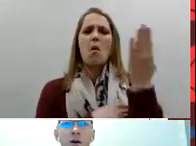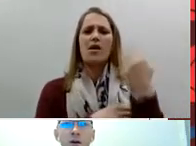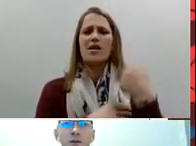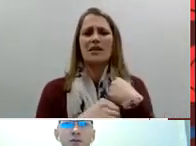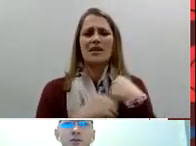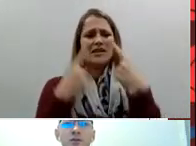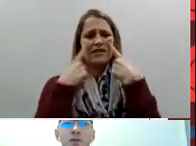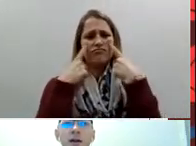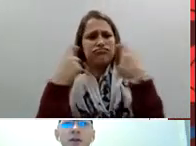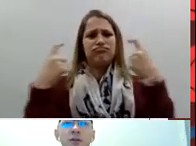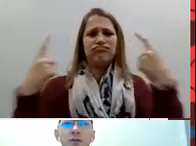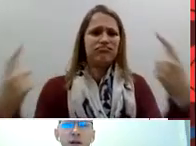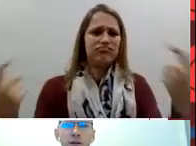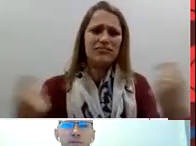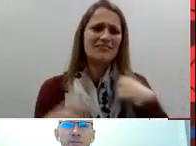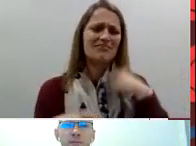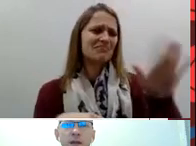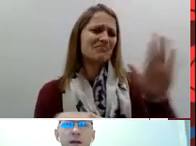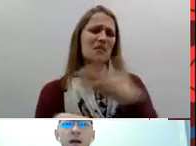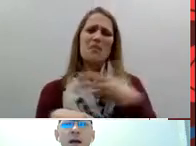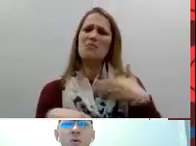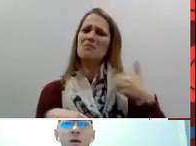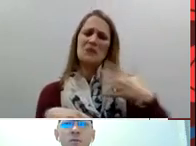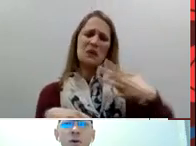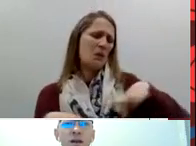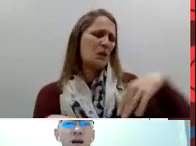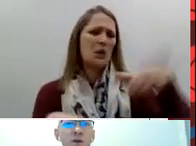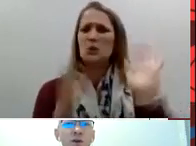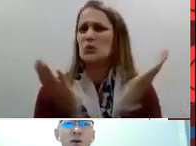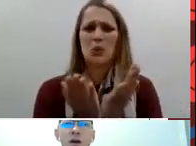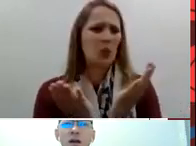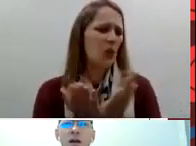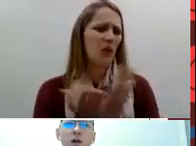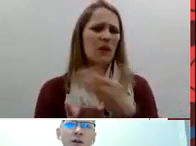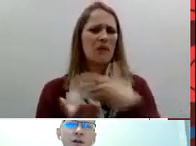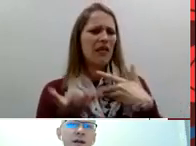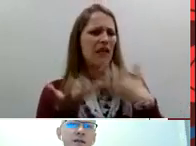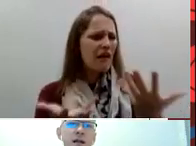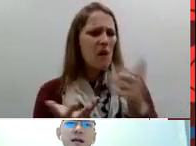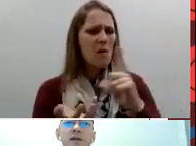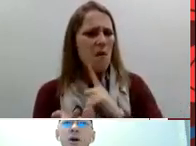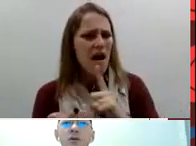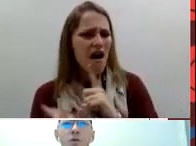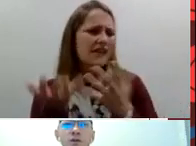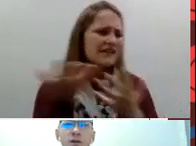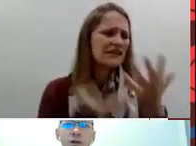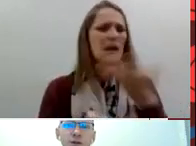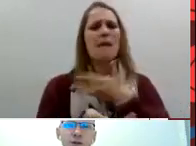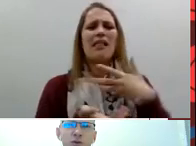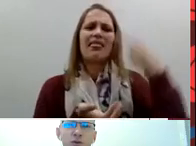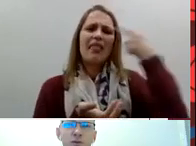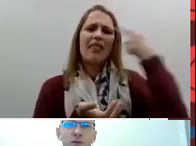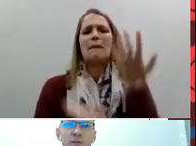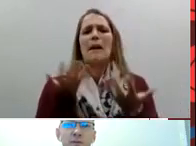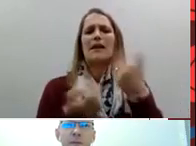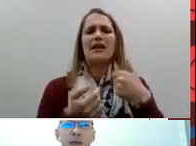R to grade 3 and one morning I was crying a lot and I said I don't want to go to